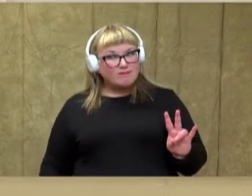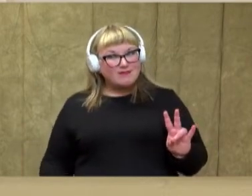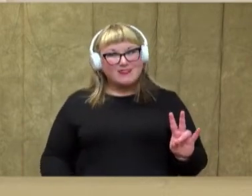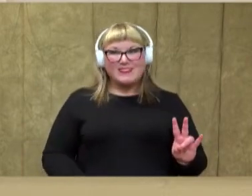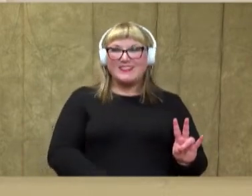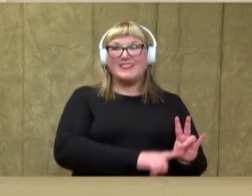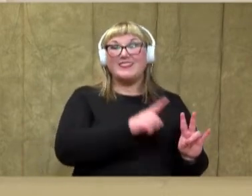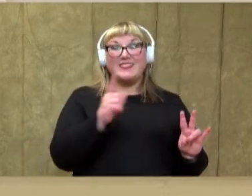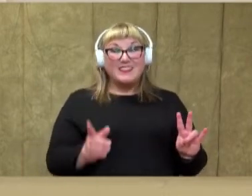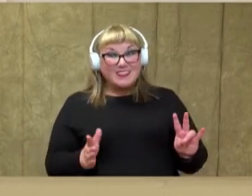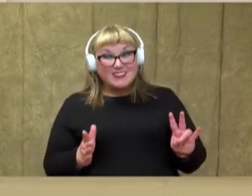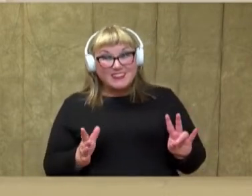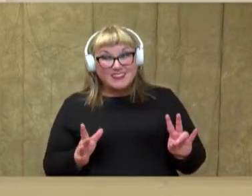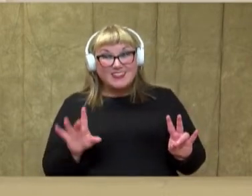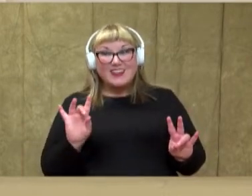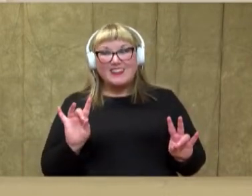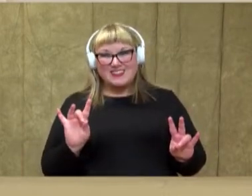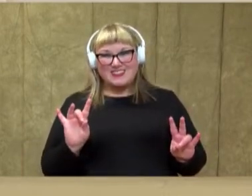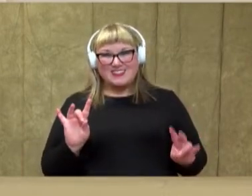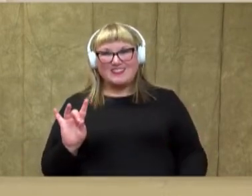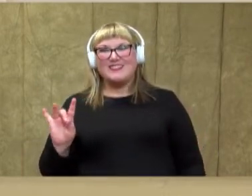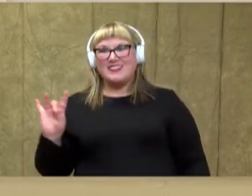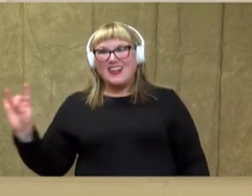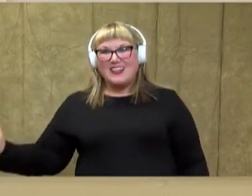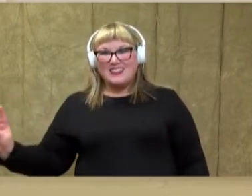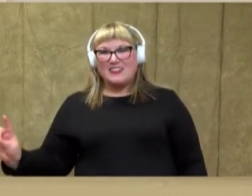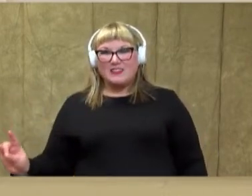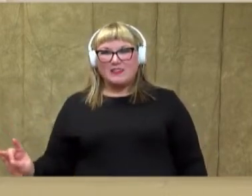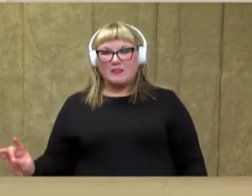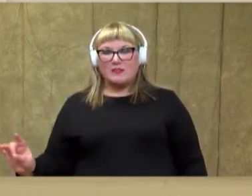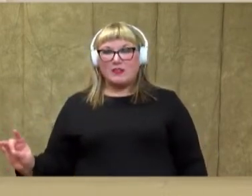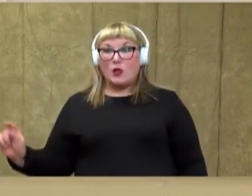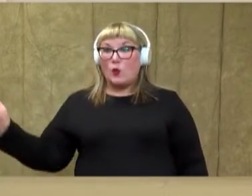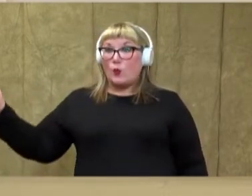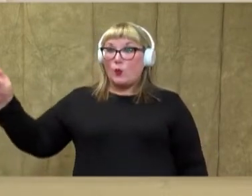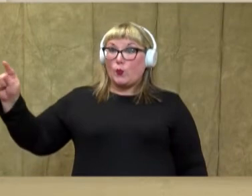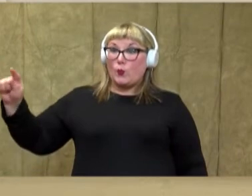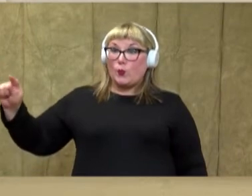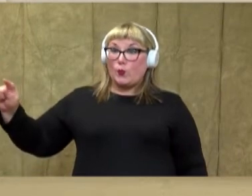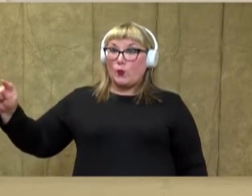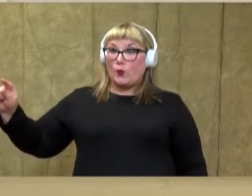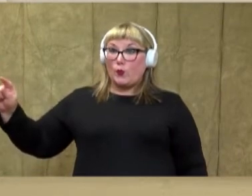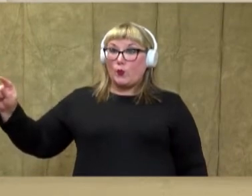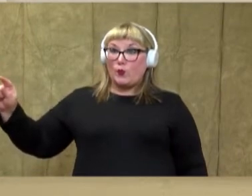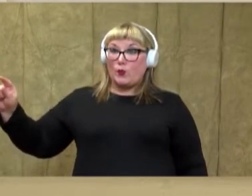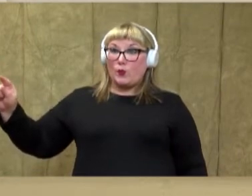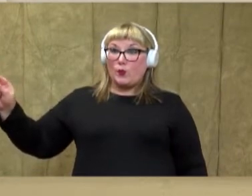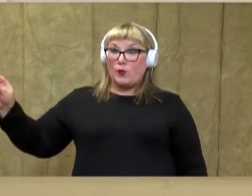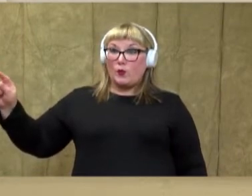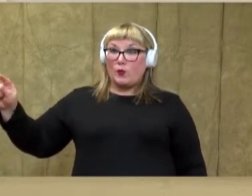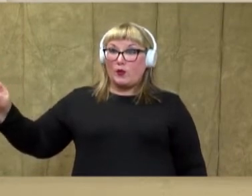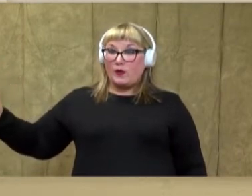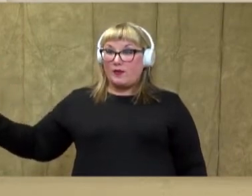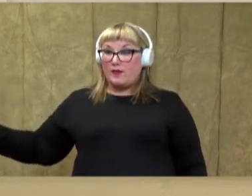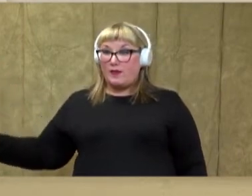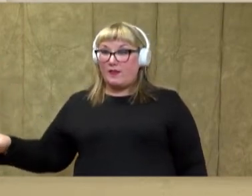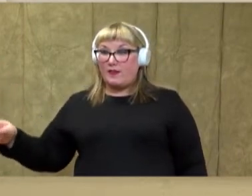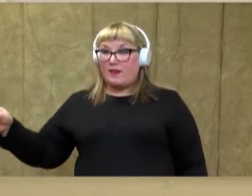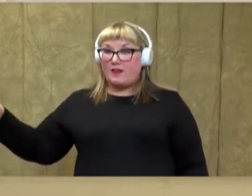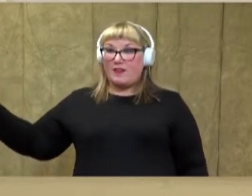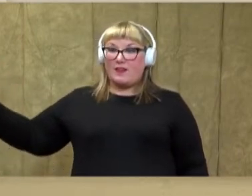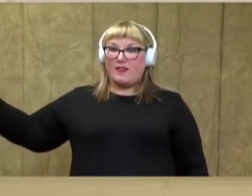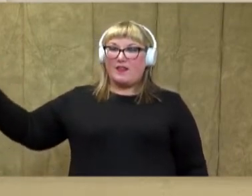7, 8. Good job. How do we make an 8? My class likes to say make an S